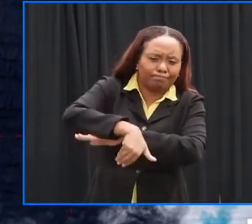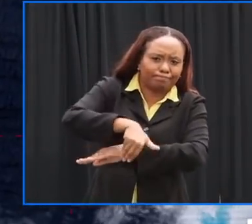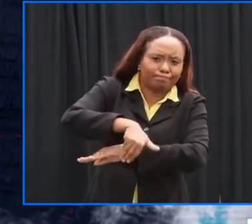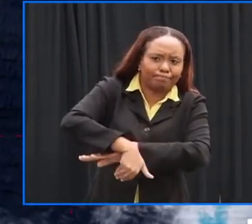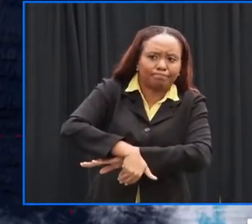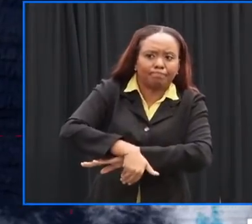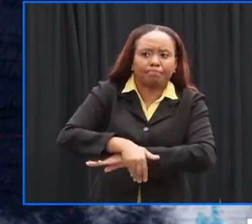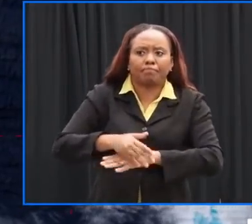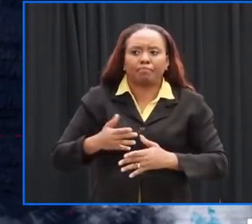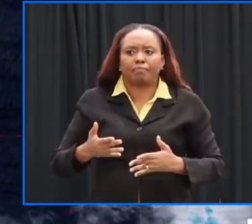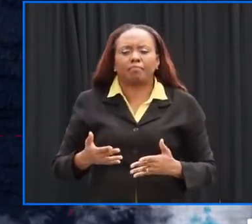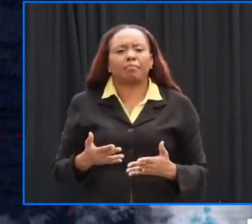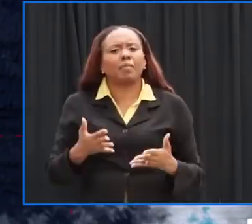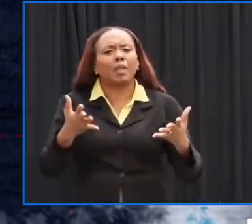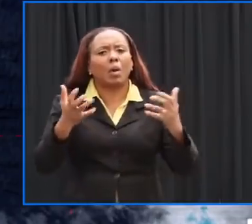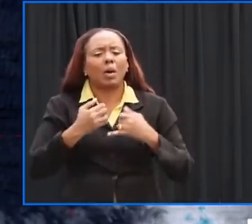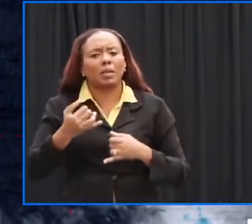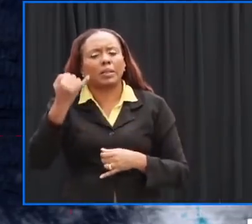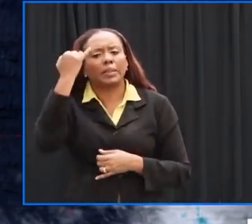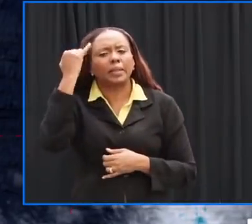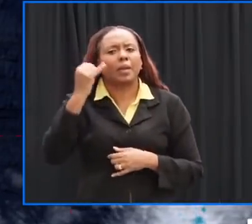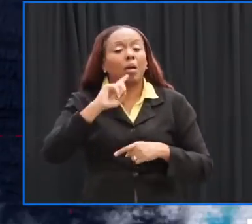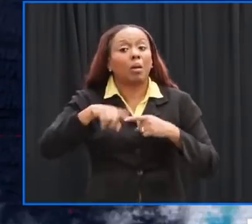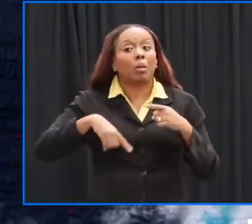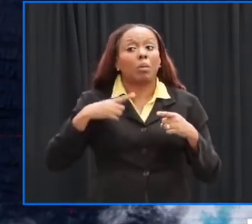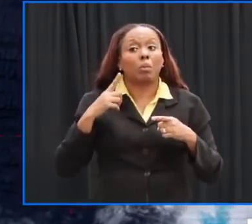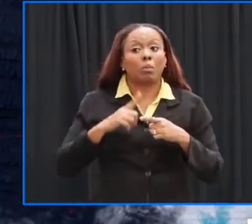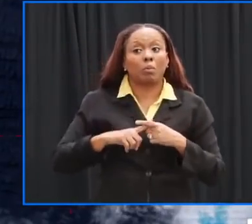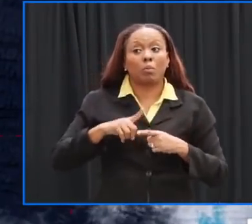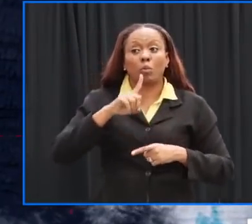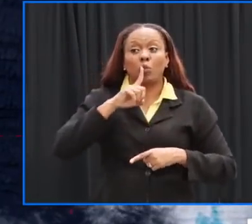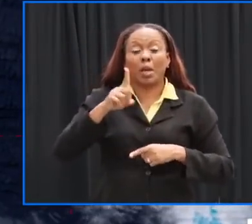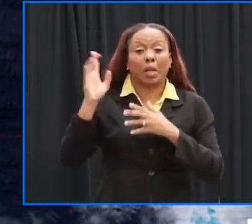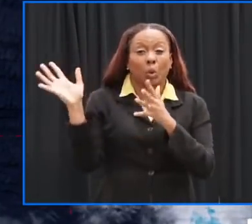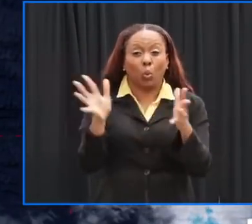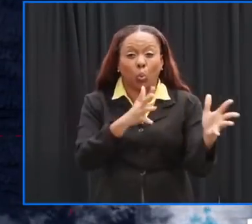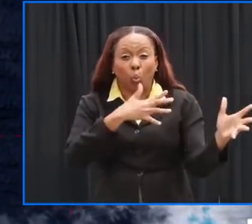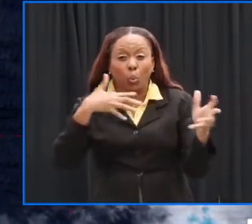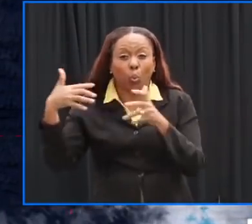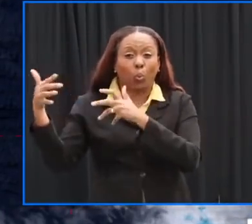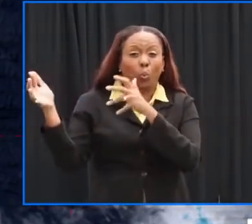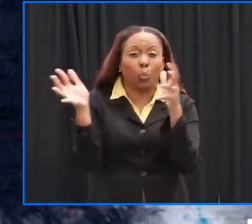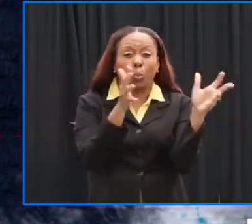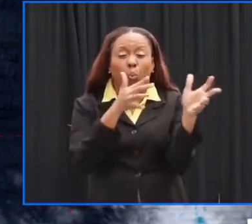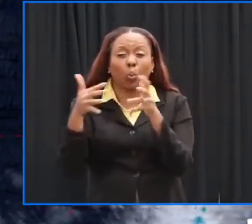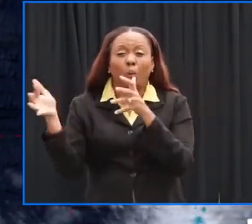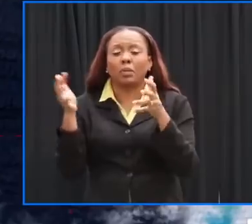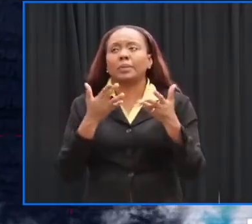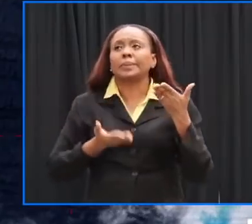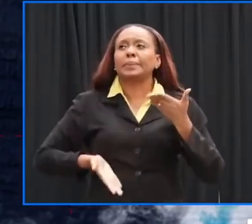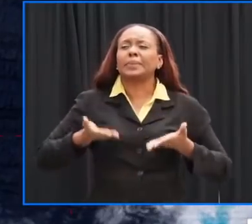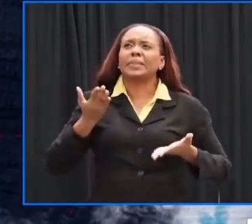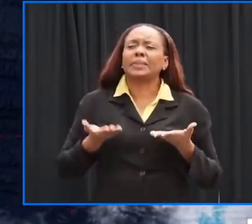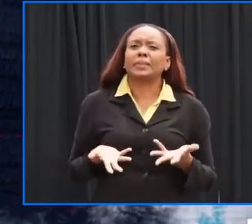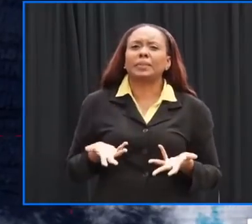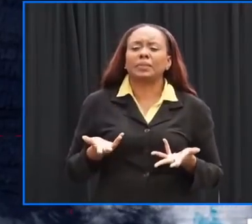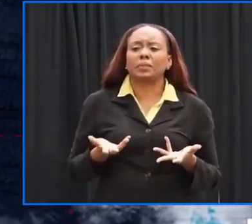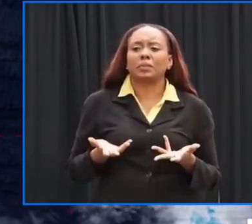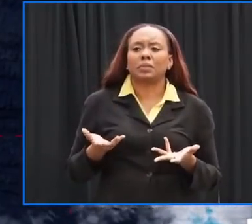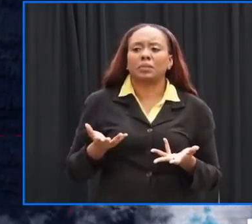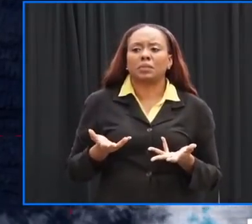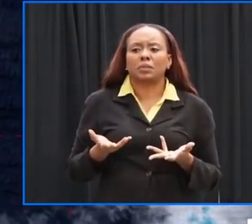into just to give some kind of ideas the wind we can expect to see an increase in winds uh sometime after uh